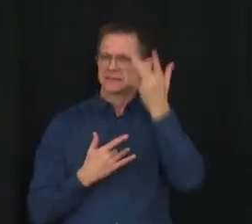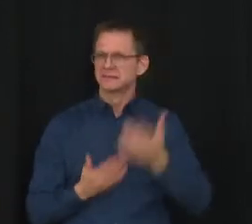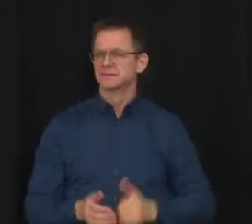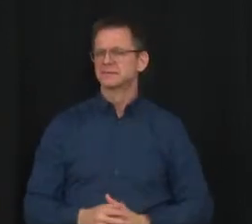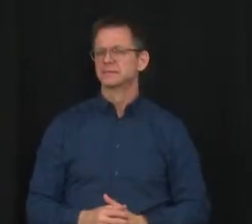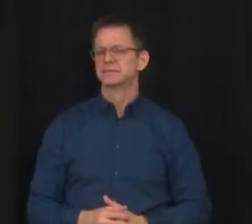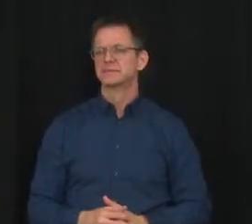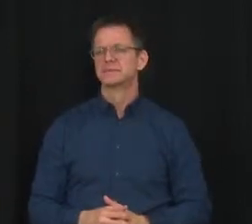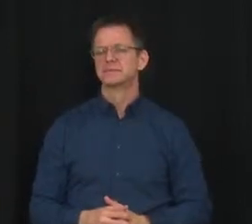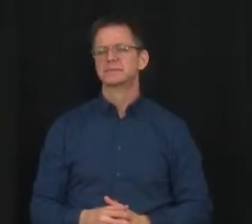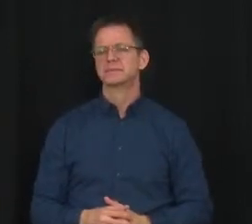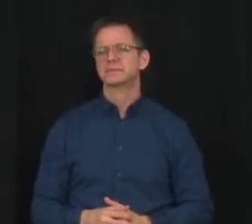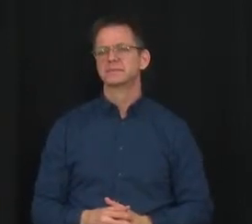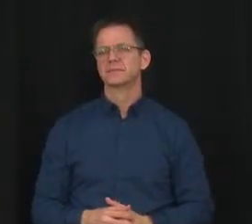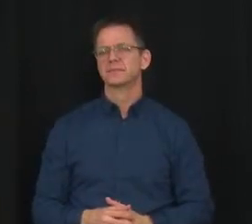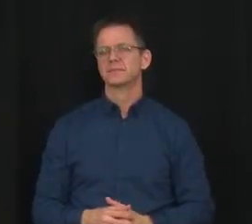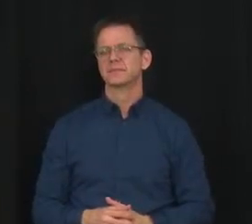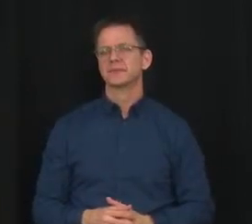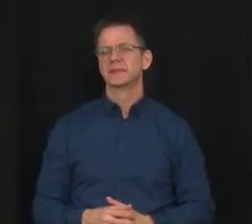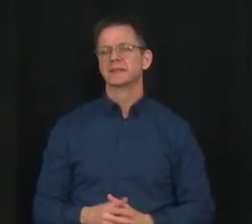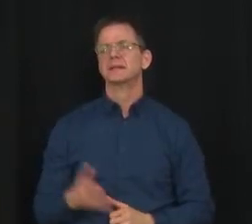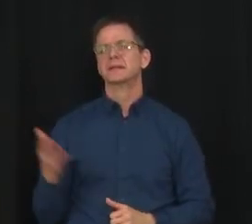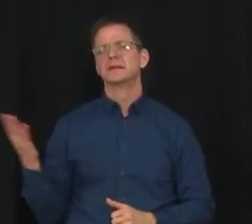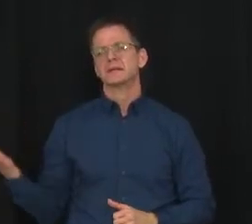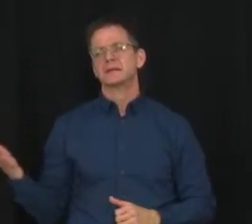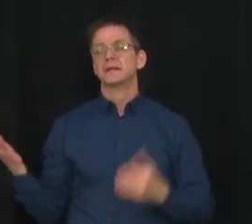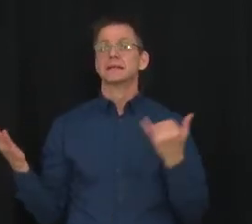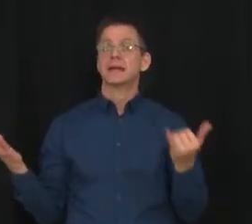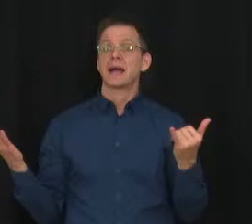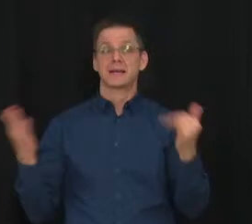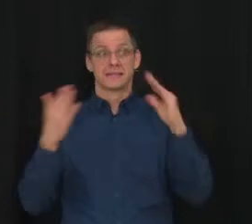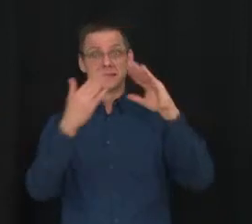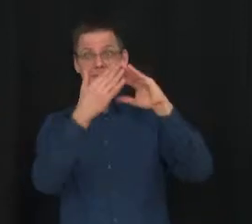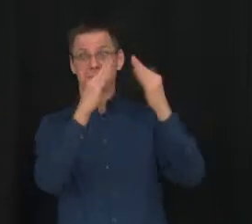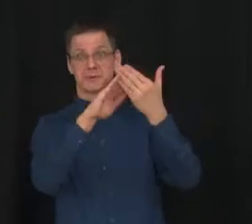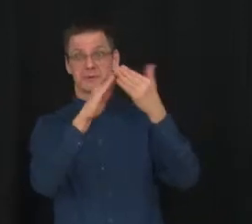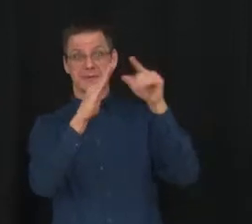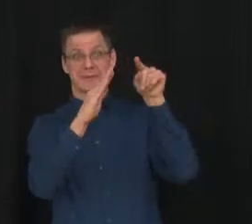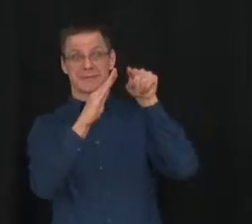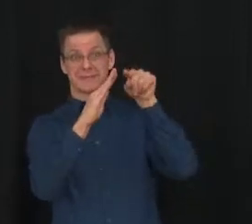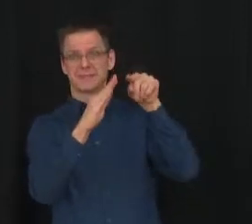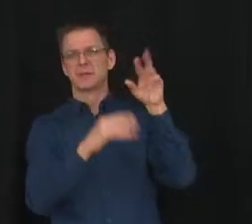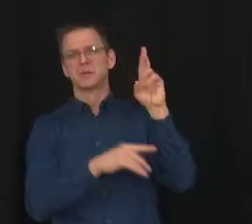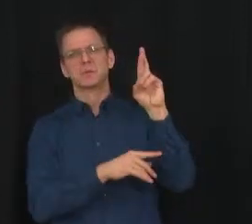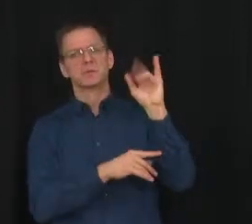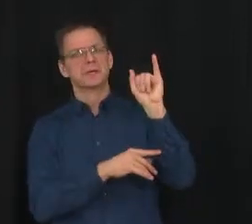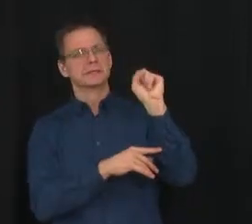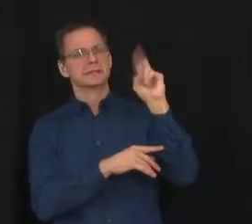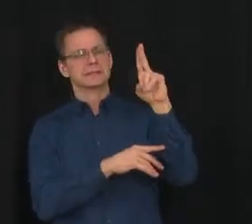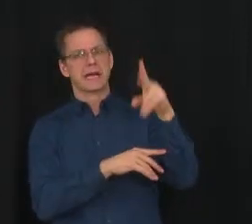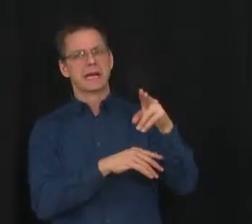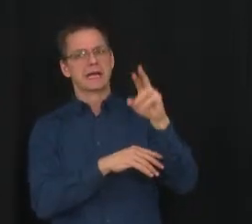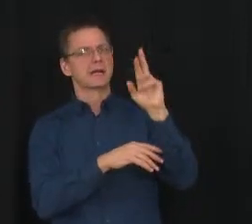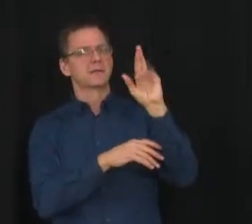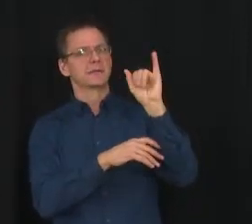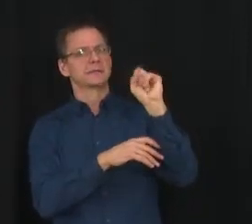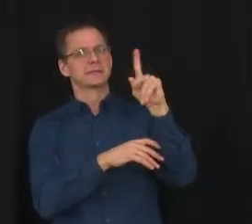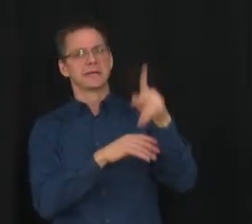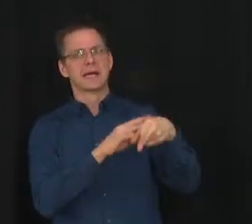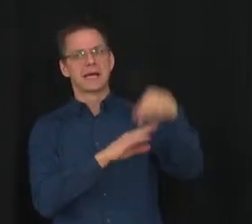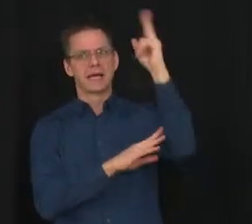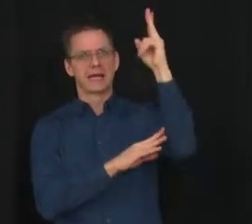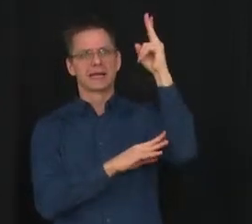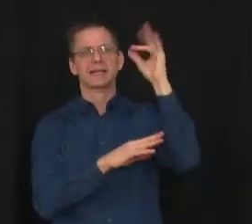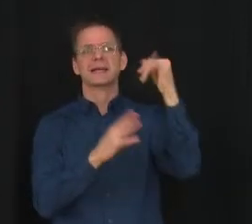The community transmission risk right now is the highest it's ever been. So I want to be clear that out in the general community, no matter what the